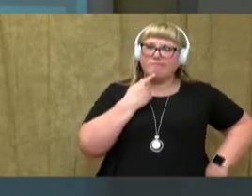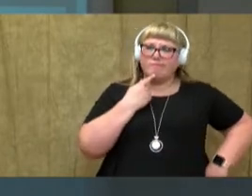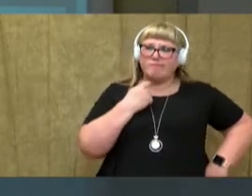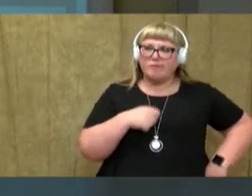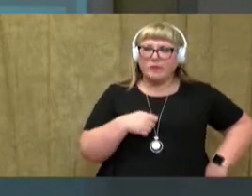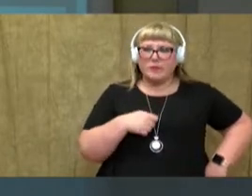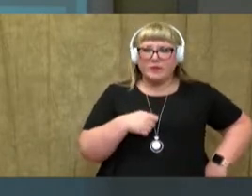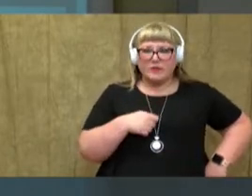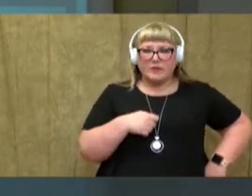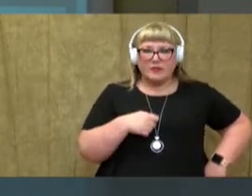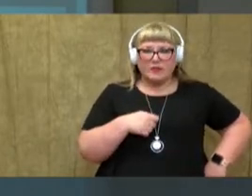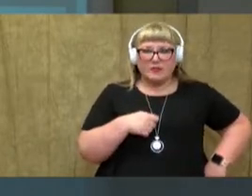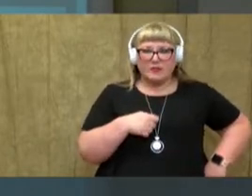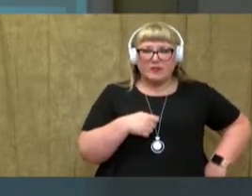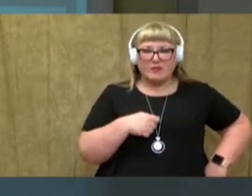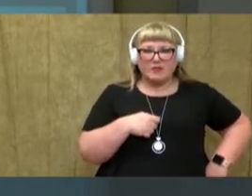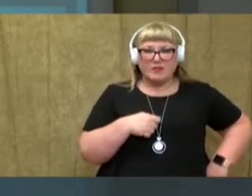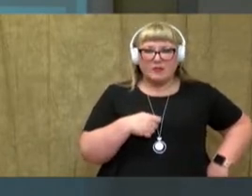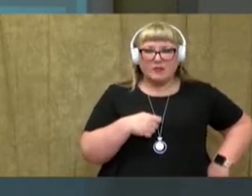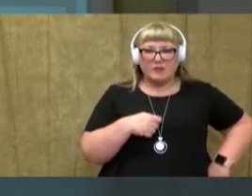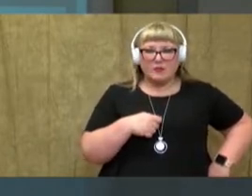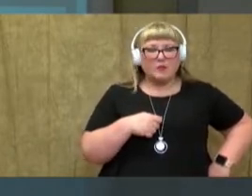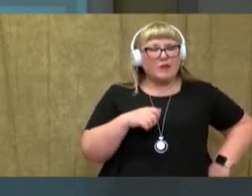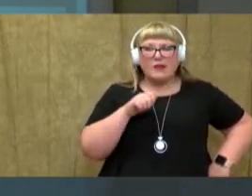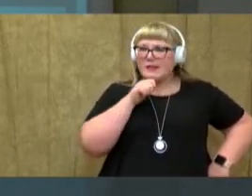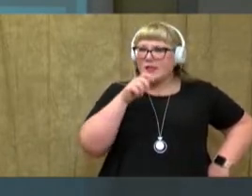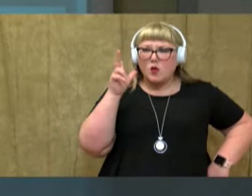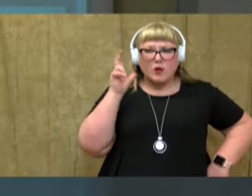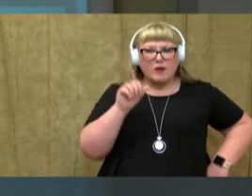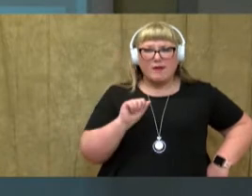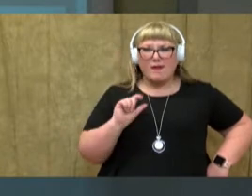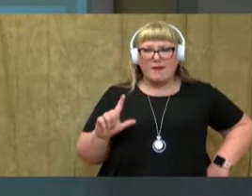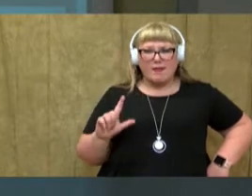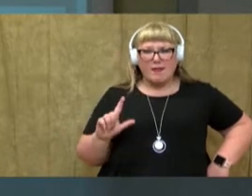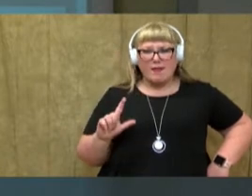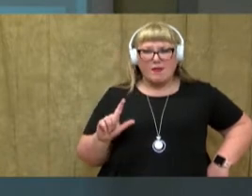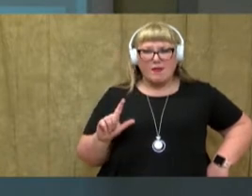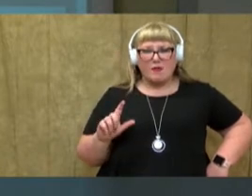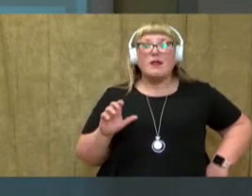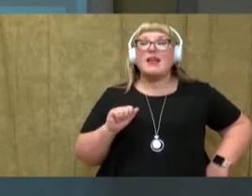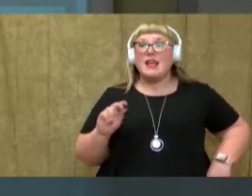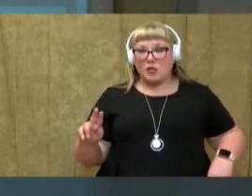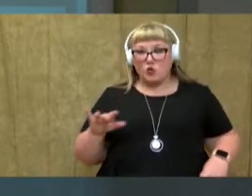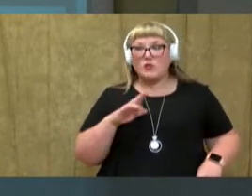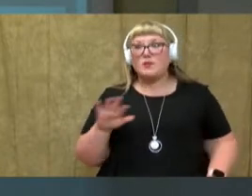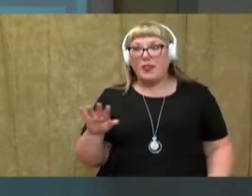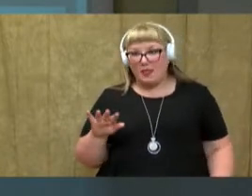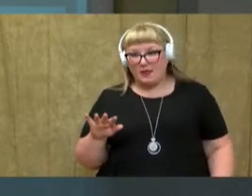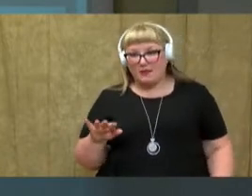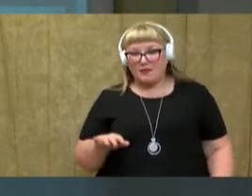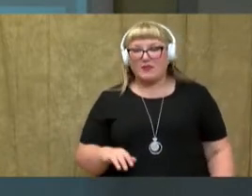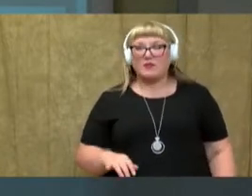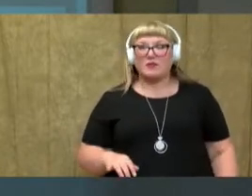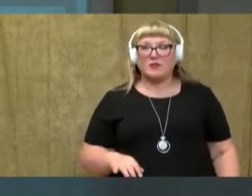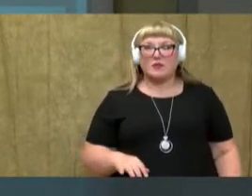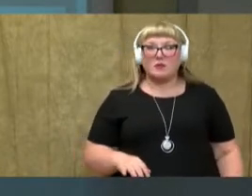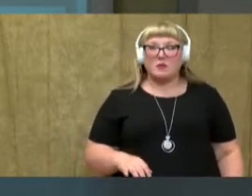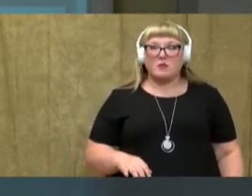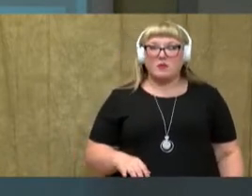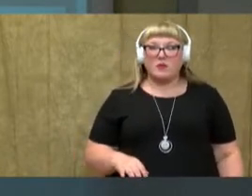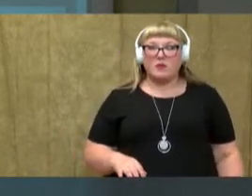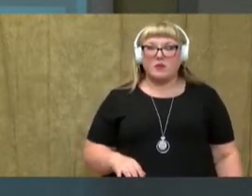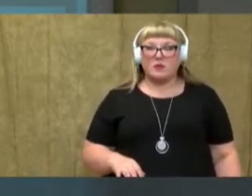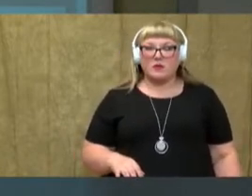I don't hear a-l. I don't hear aul. So, it's our a-u spelling. Let's write the sounds for sauce.